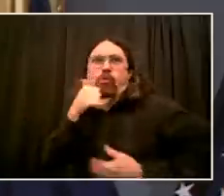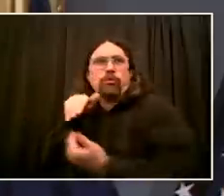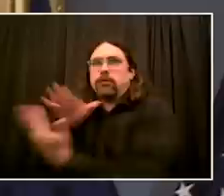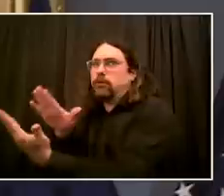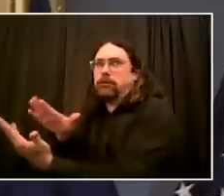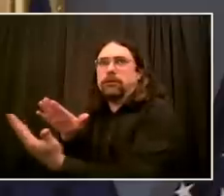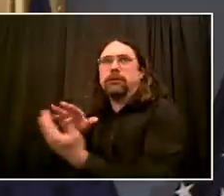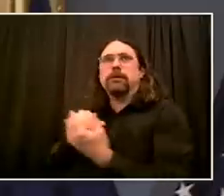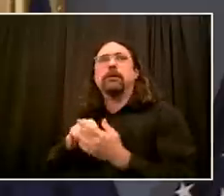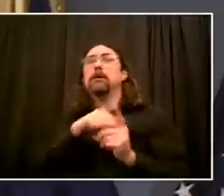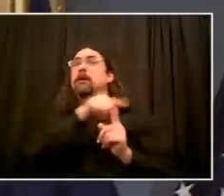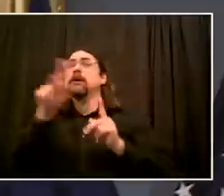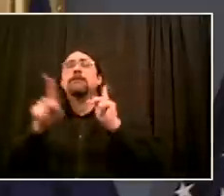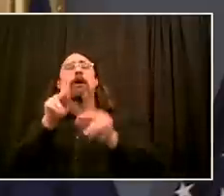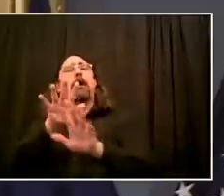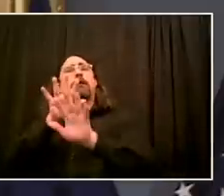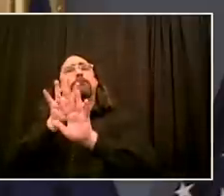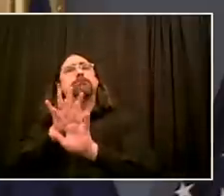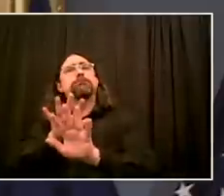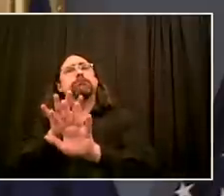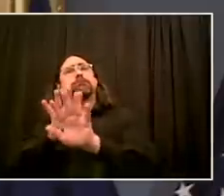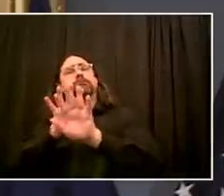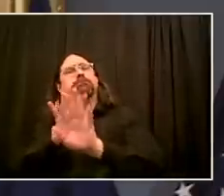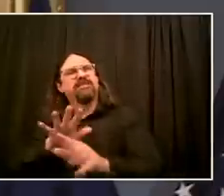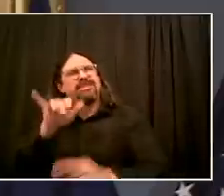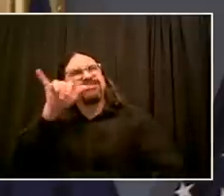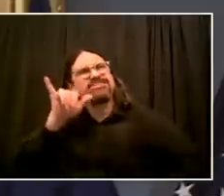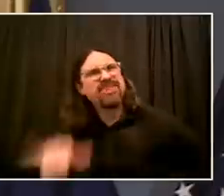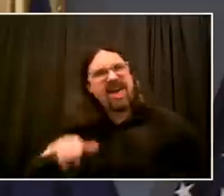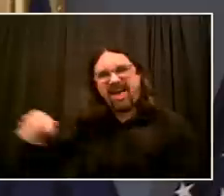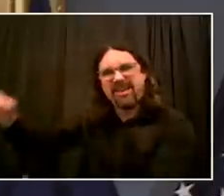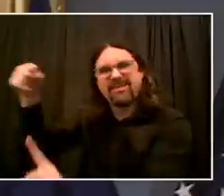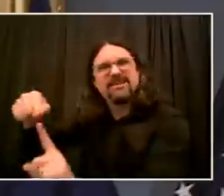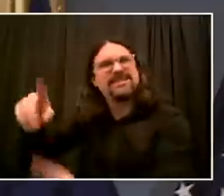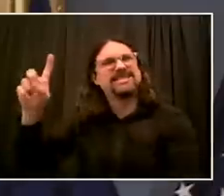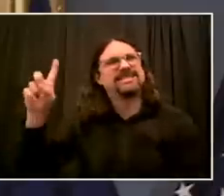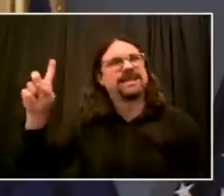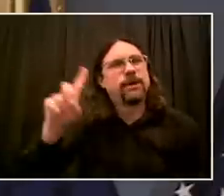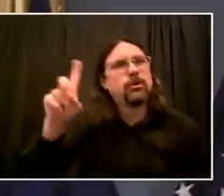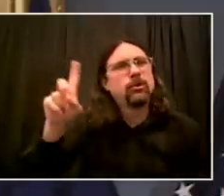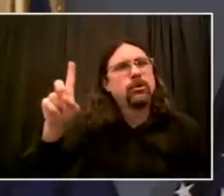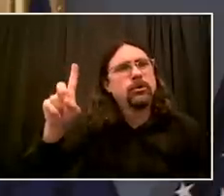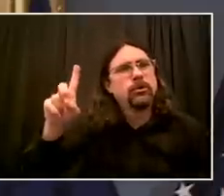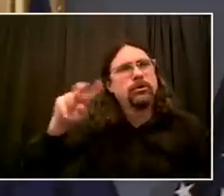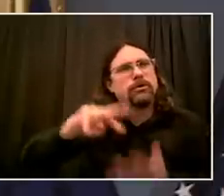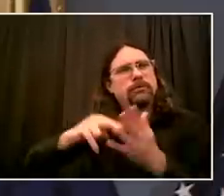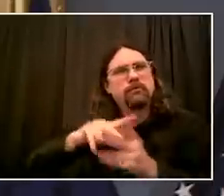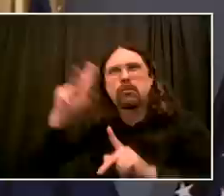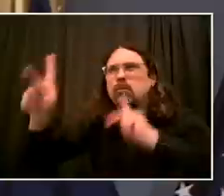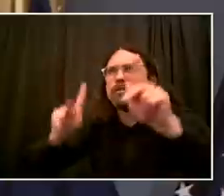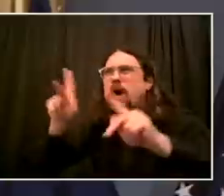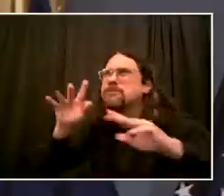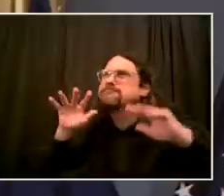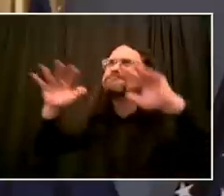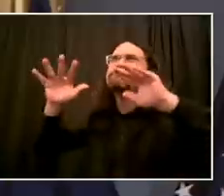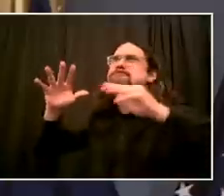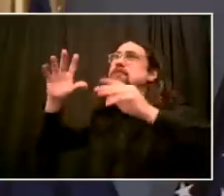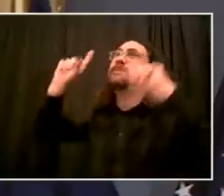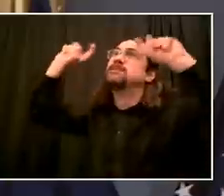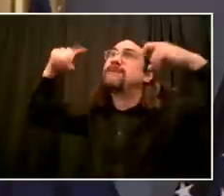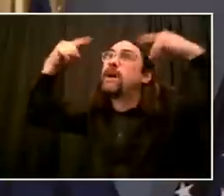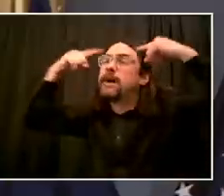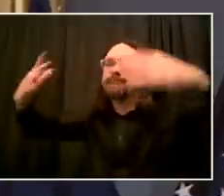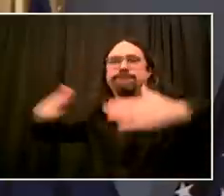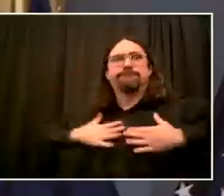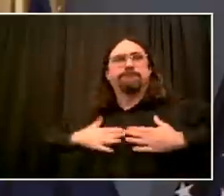we will not accept that. And it's important to understand that there's a lot of concern in the community. I talked to many, many elected officials